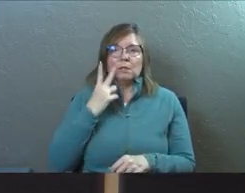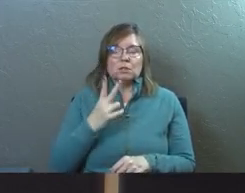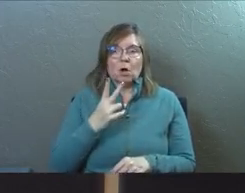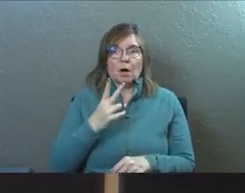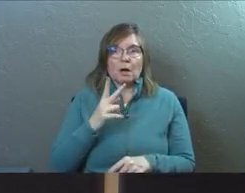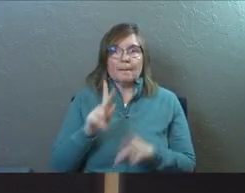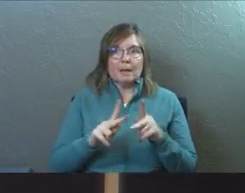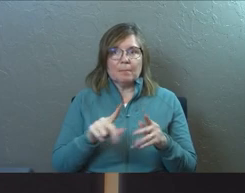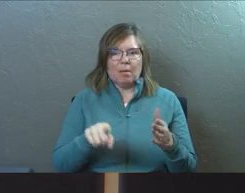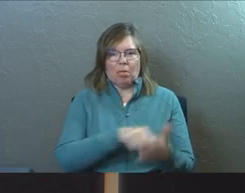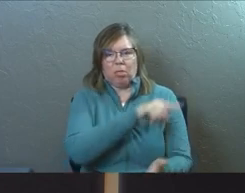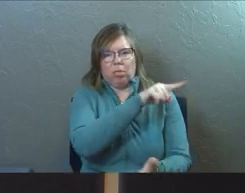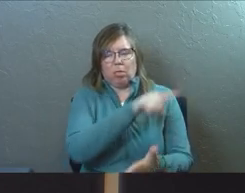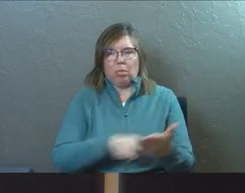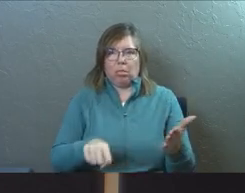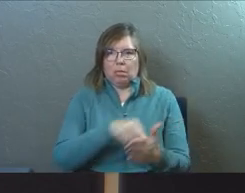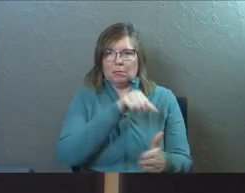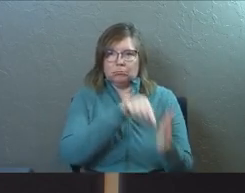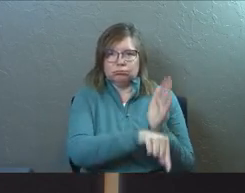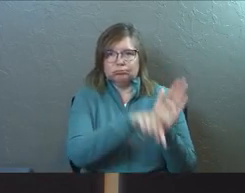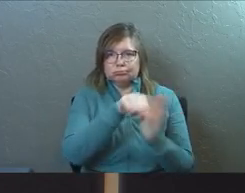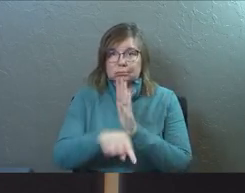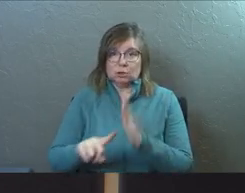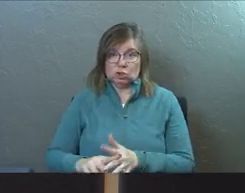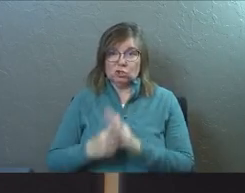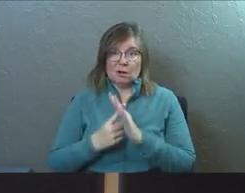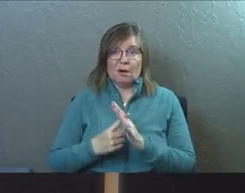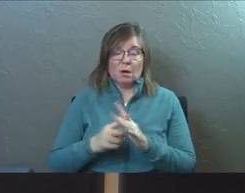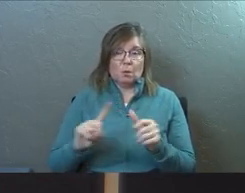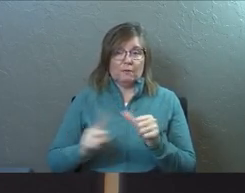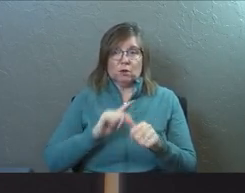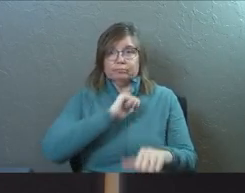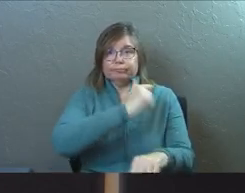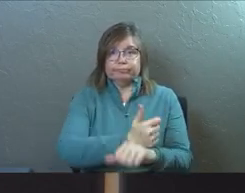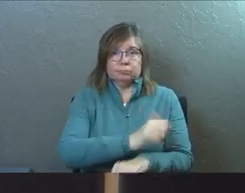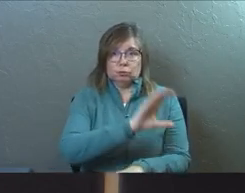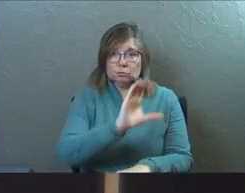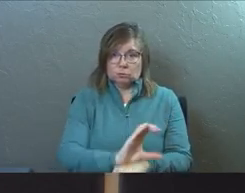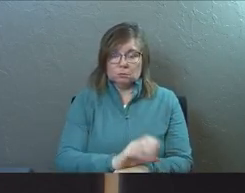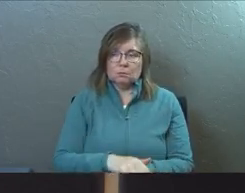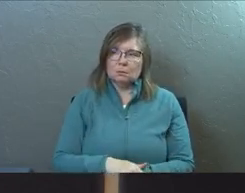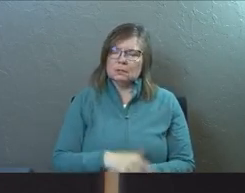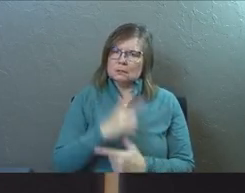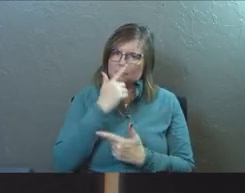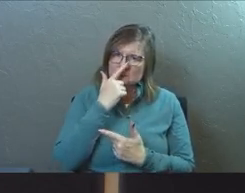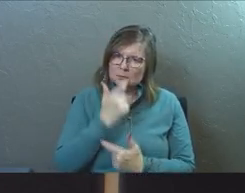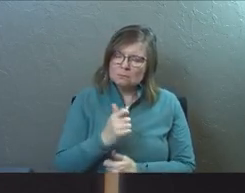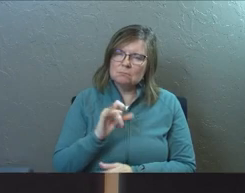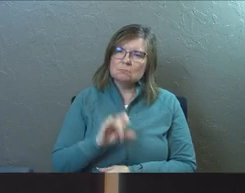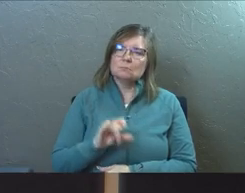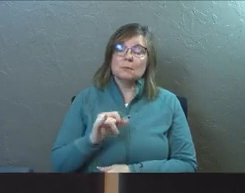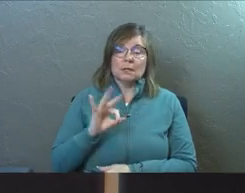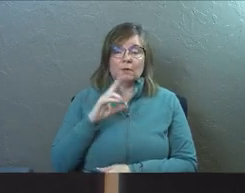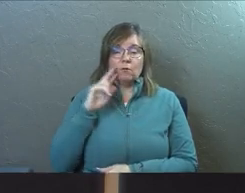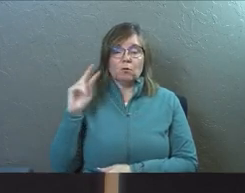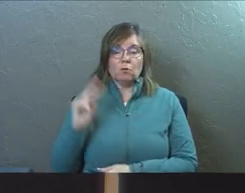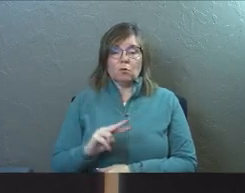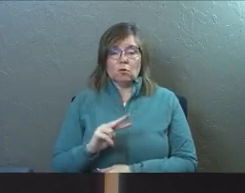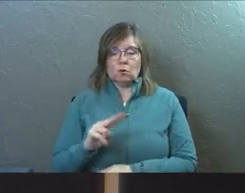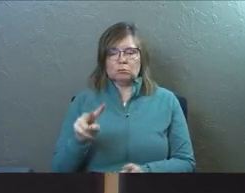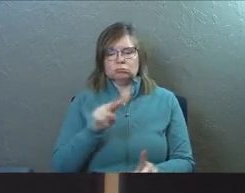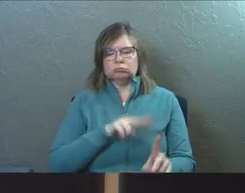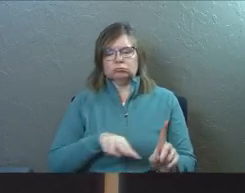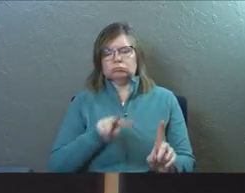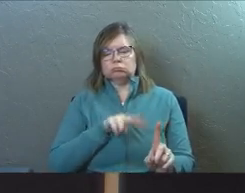persecution started when the early church was born. Is a very interesting component of it, if you look at it